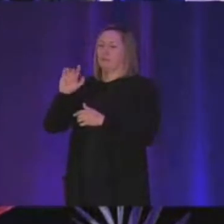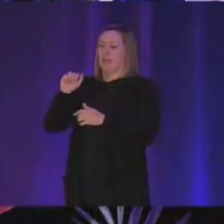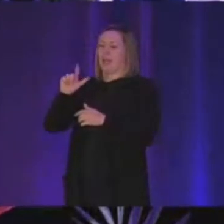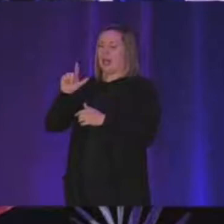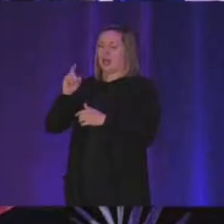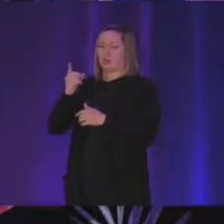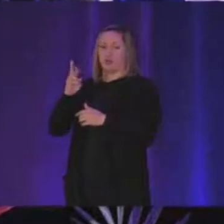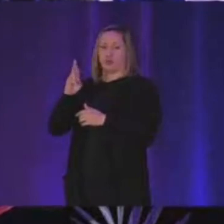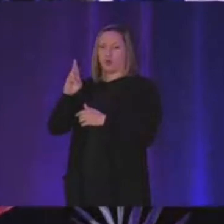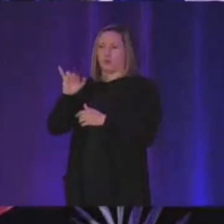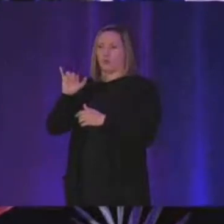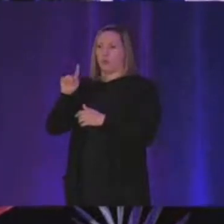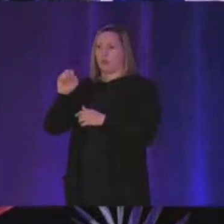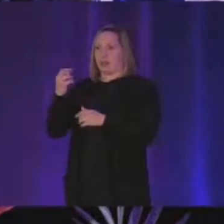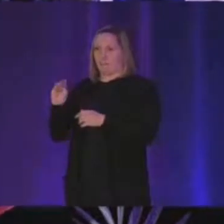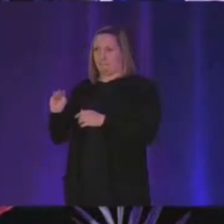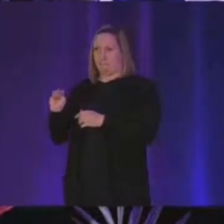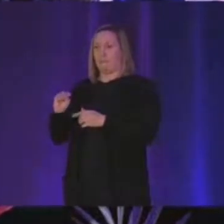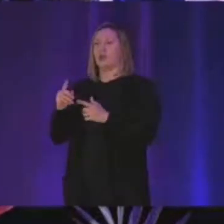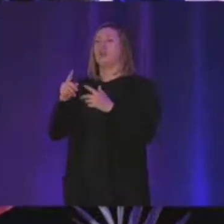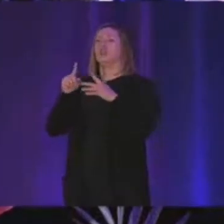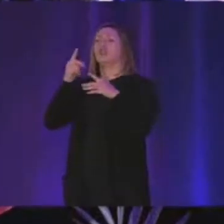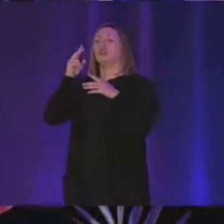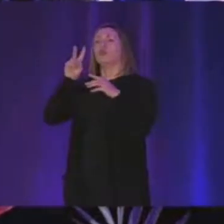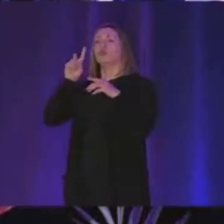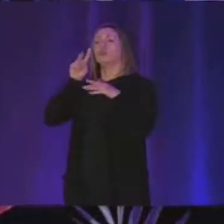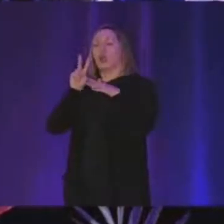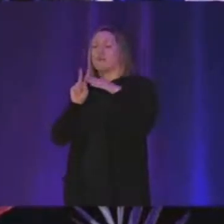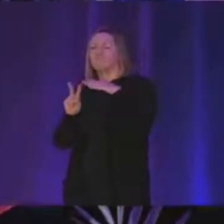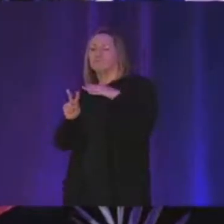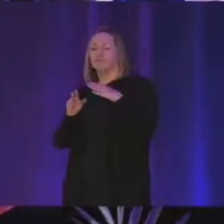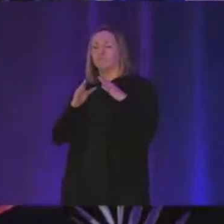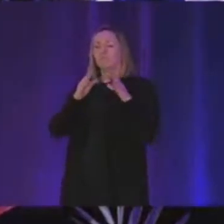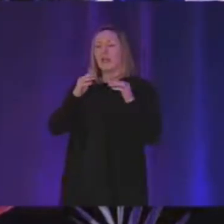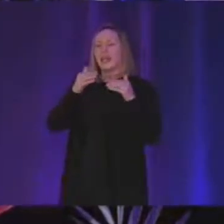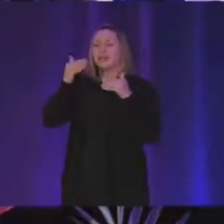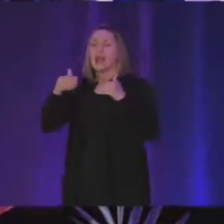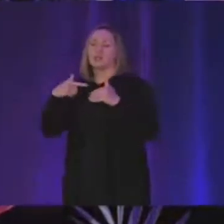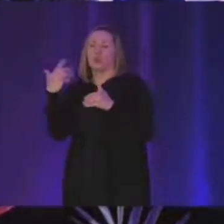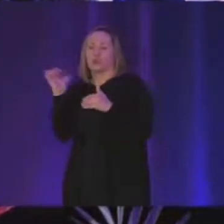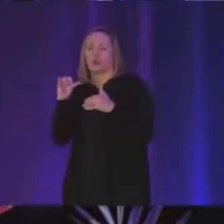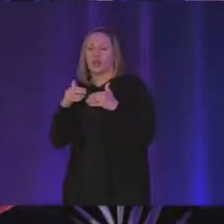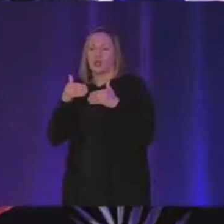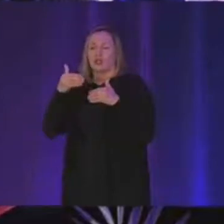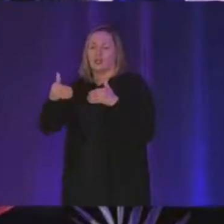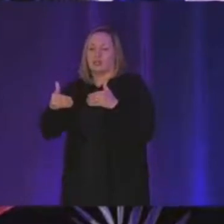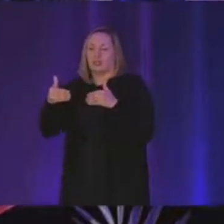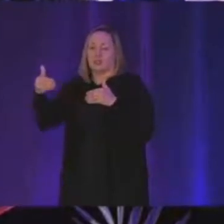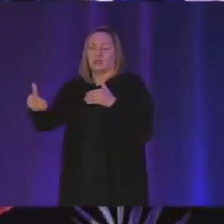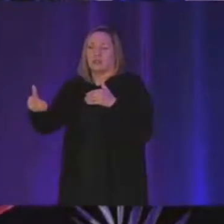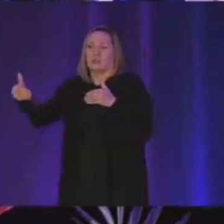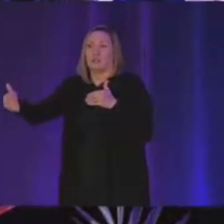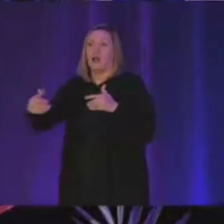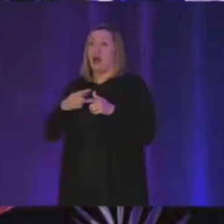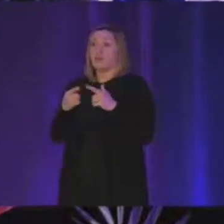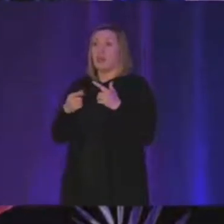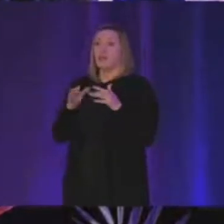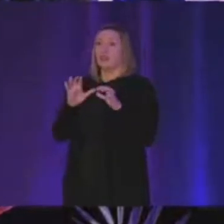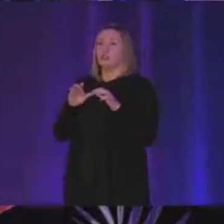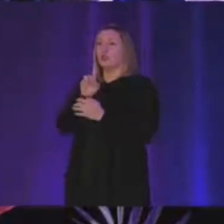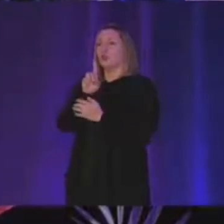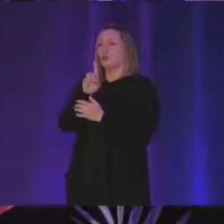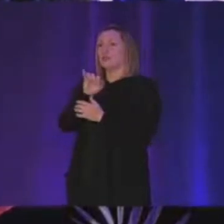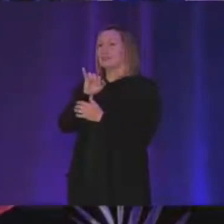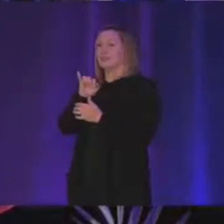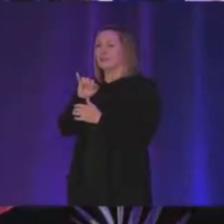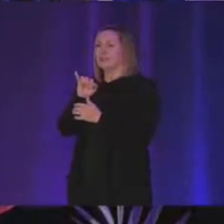a prediction algorithm so you start predicting from the previous frames where the next frame is going to be and then you all and then you do a diff